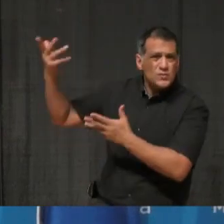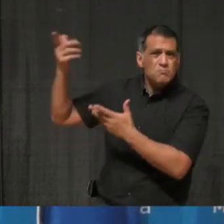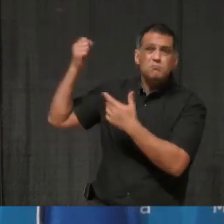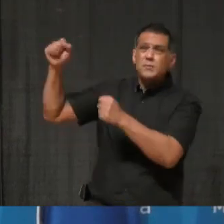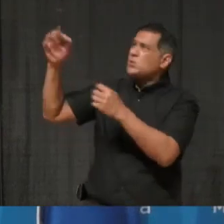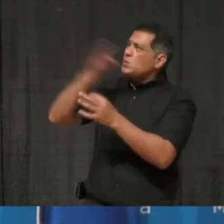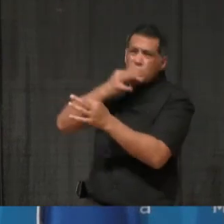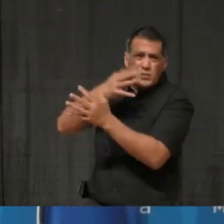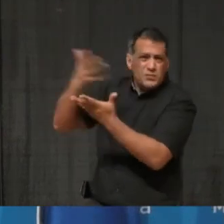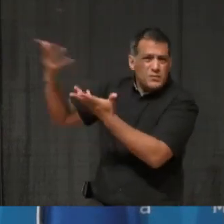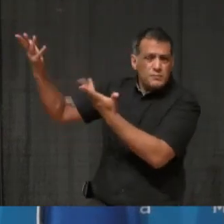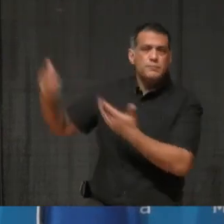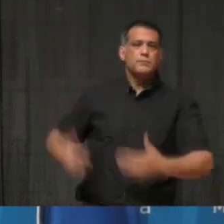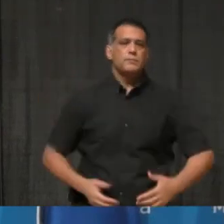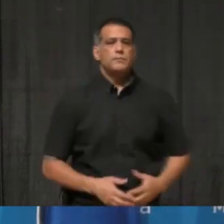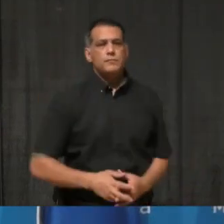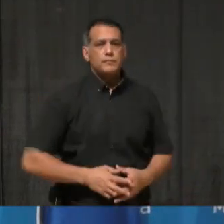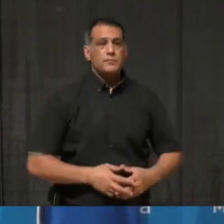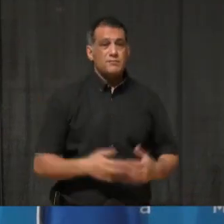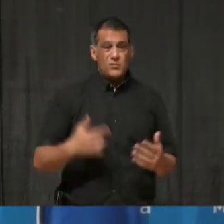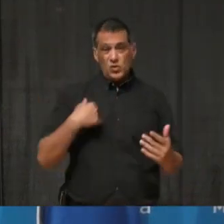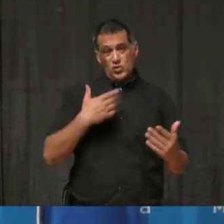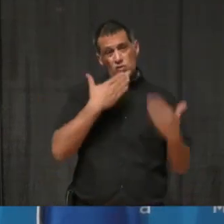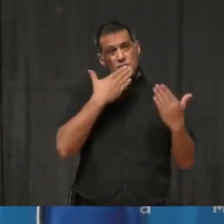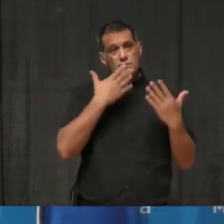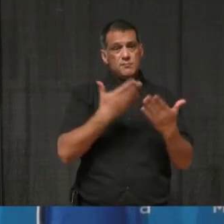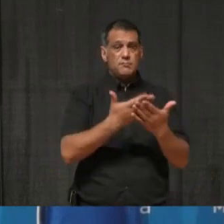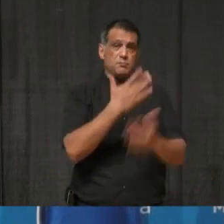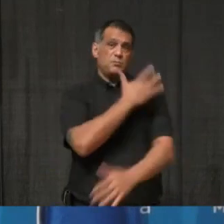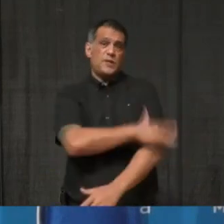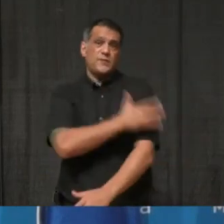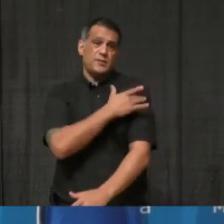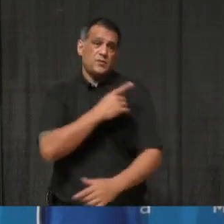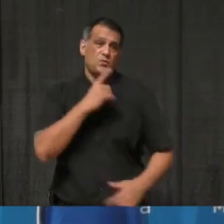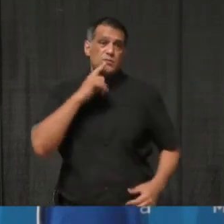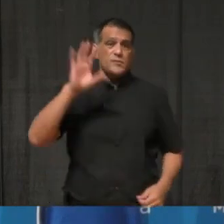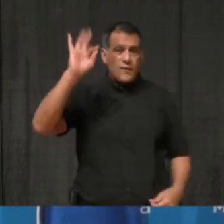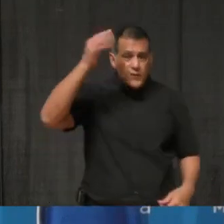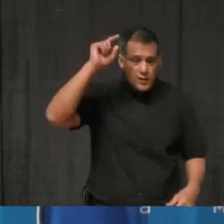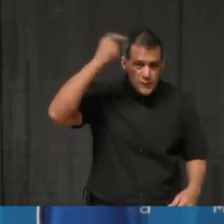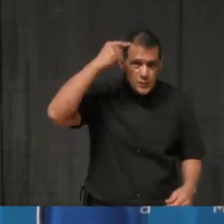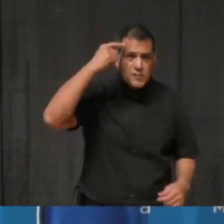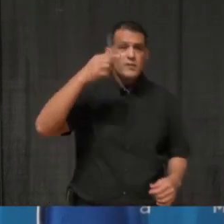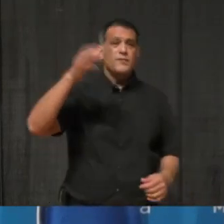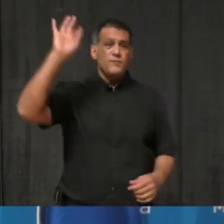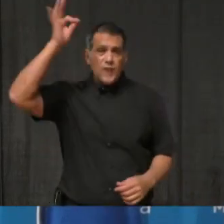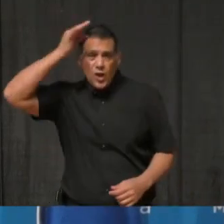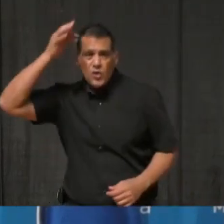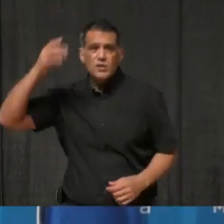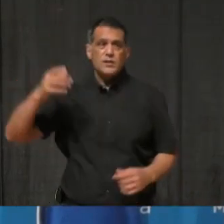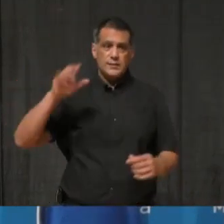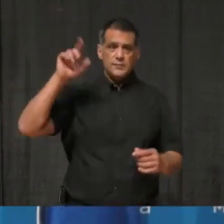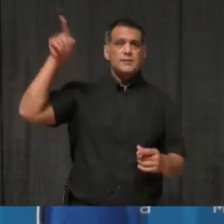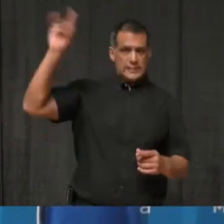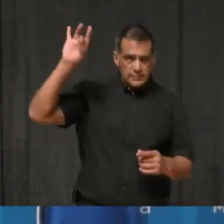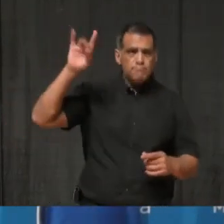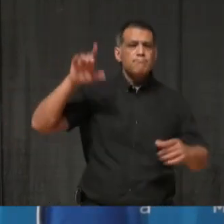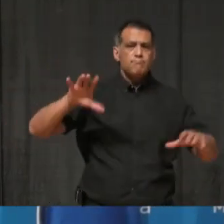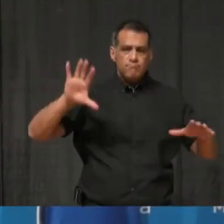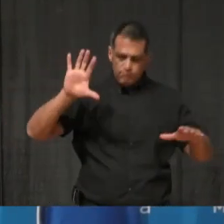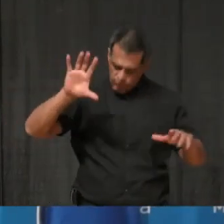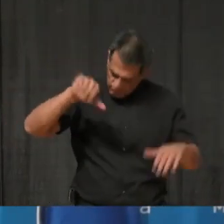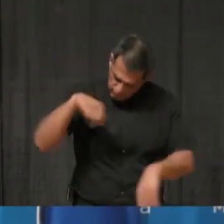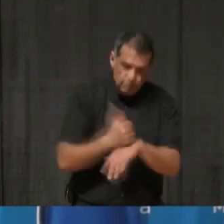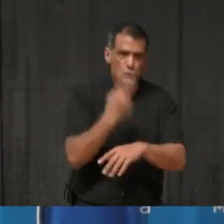I am very grateful that the province and the federal government did help Peel get two new isolation centres up and running this week.